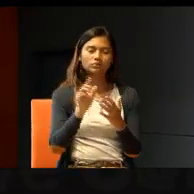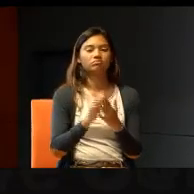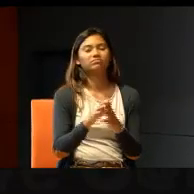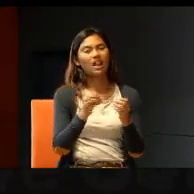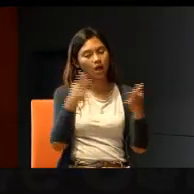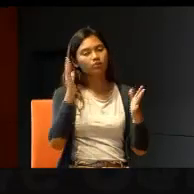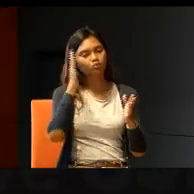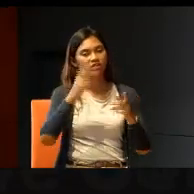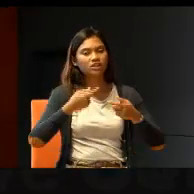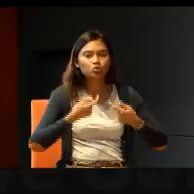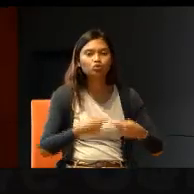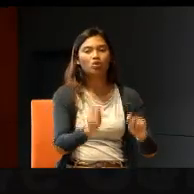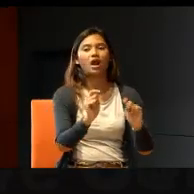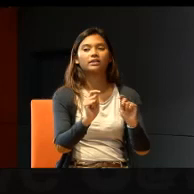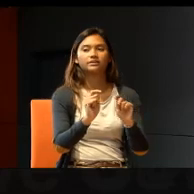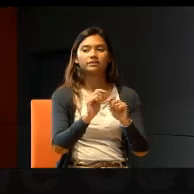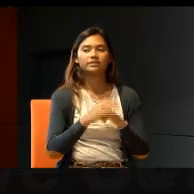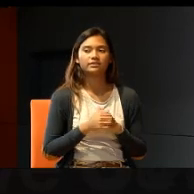try it out. So,